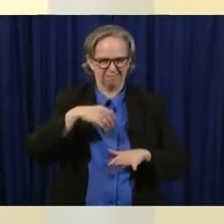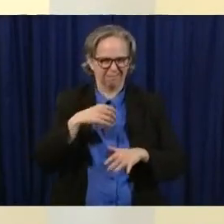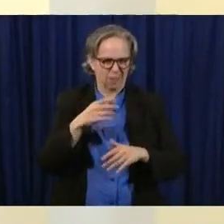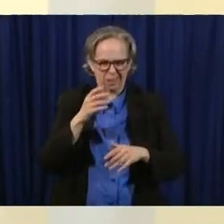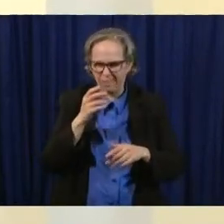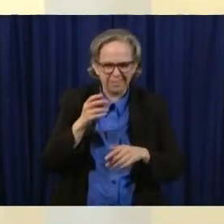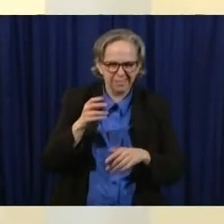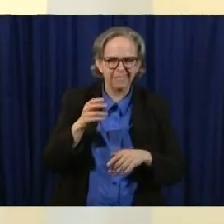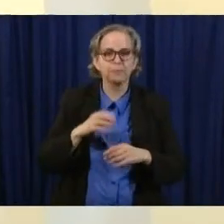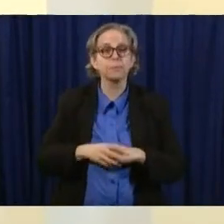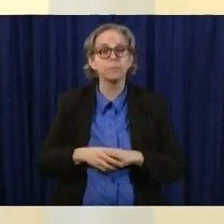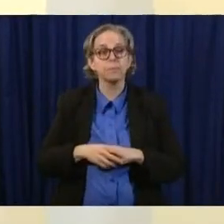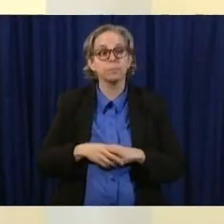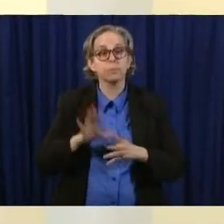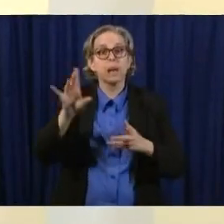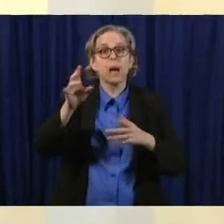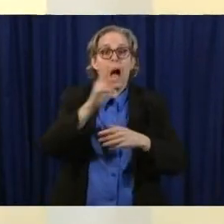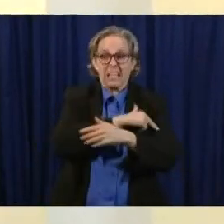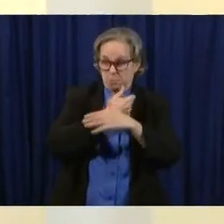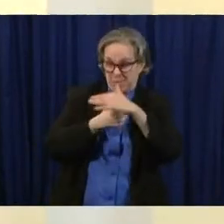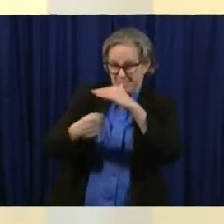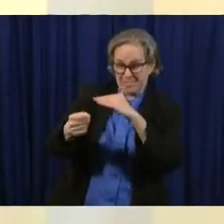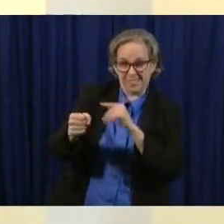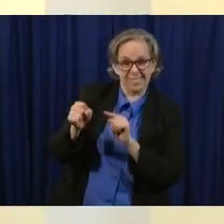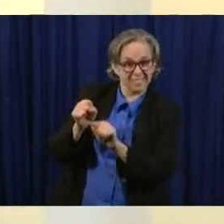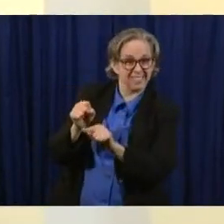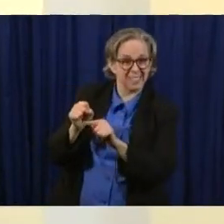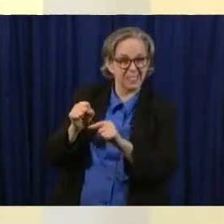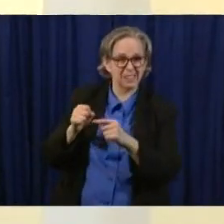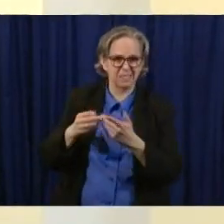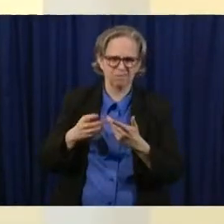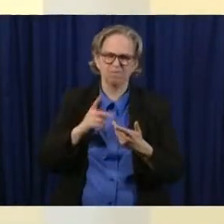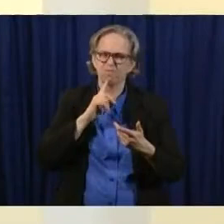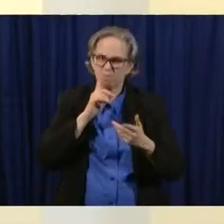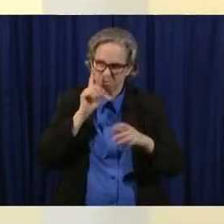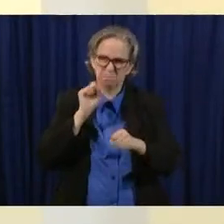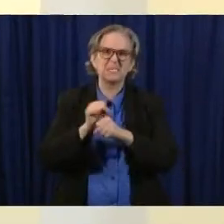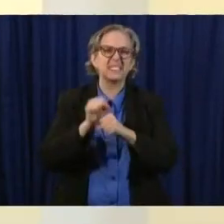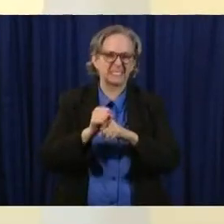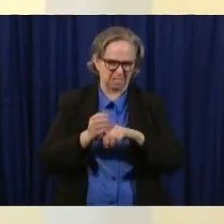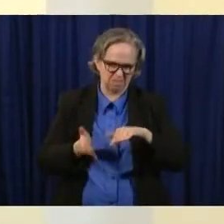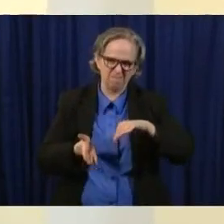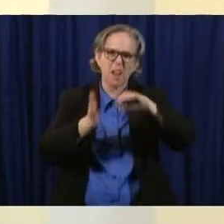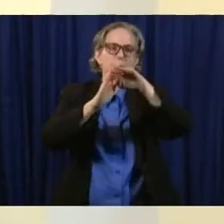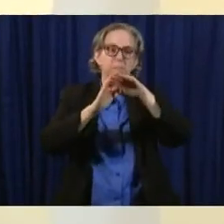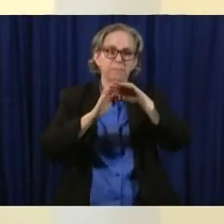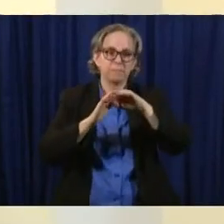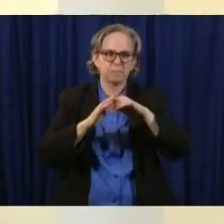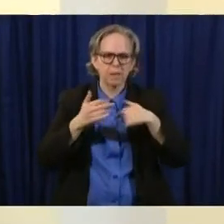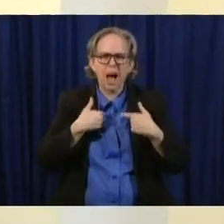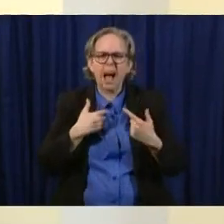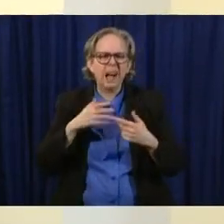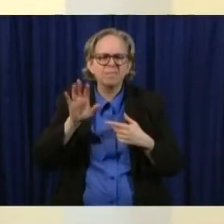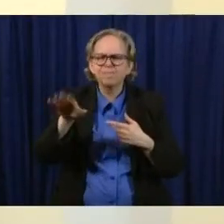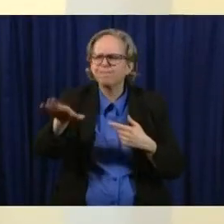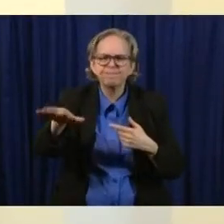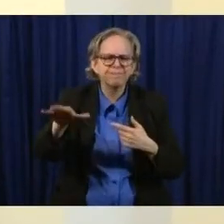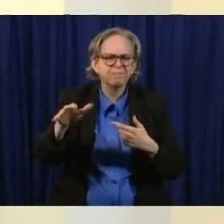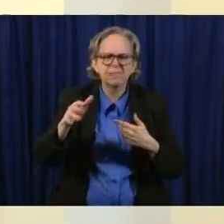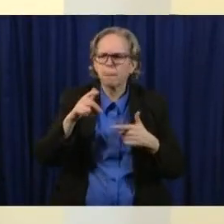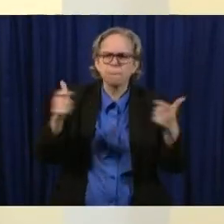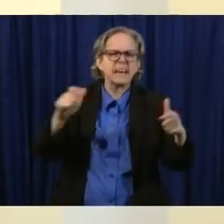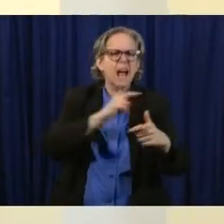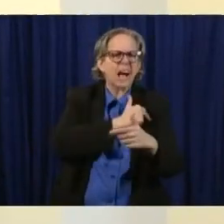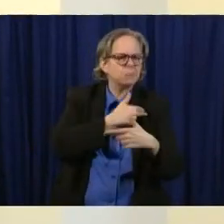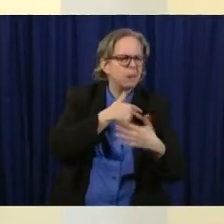hospitalizations um we did go up i did talk to some of our big centers in ohio they have seen a